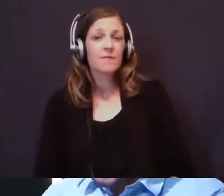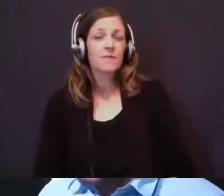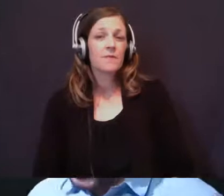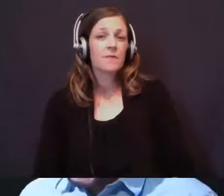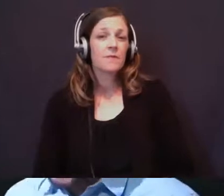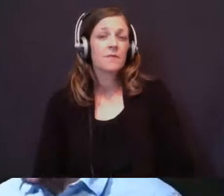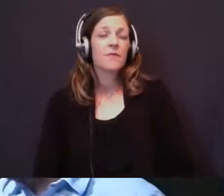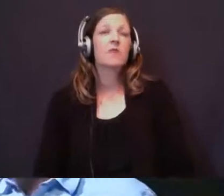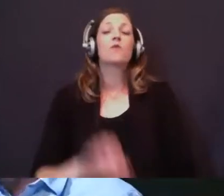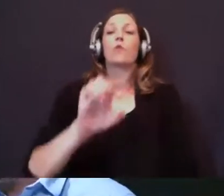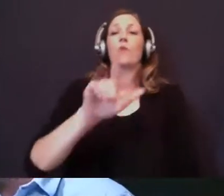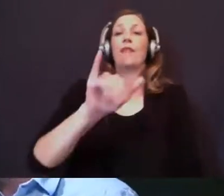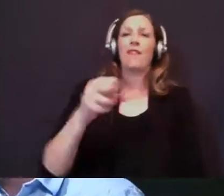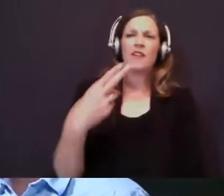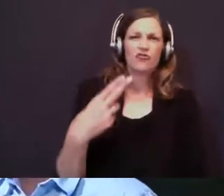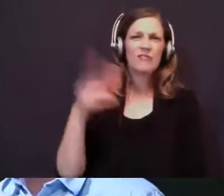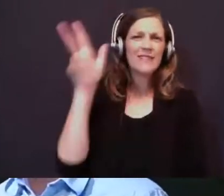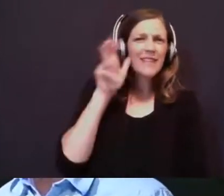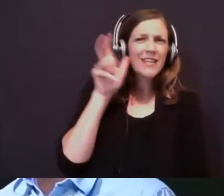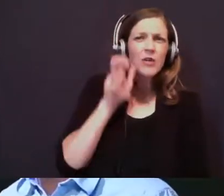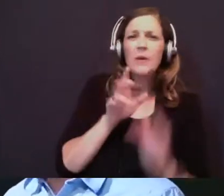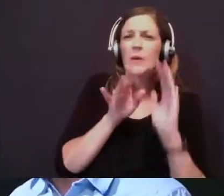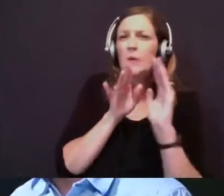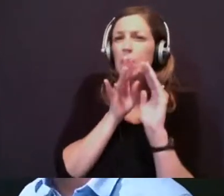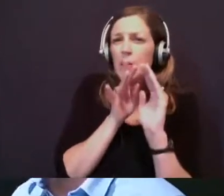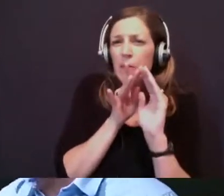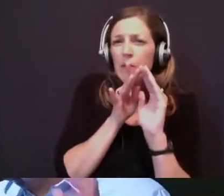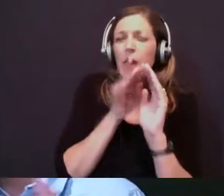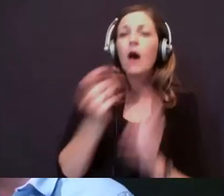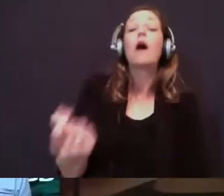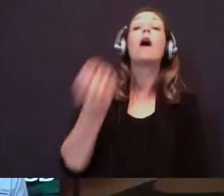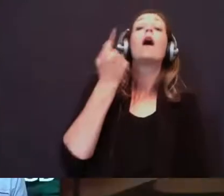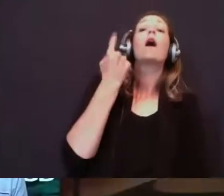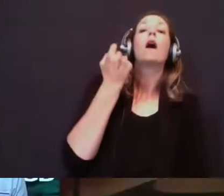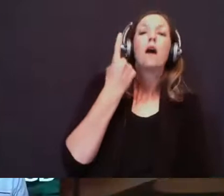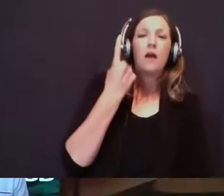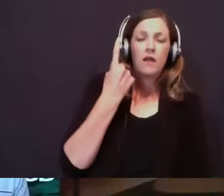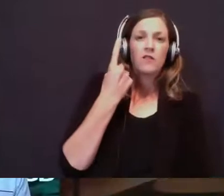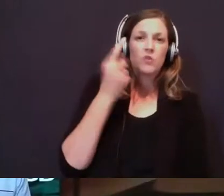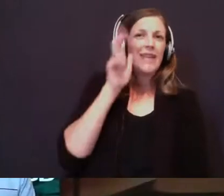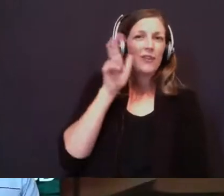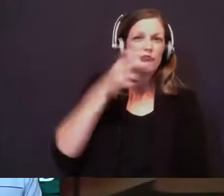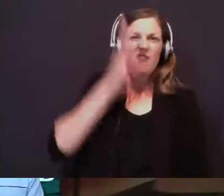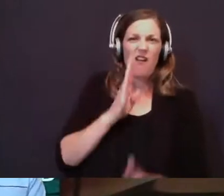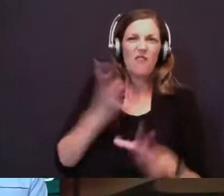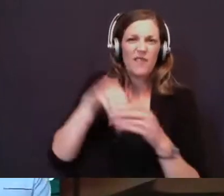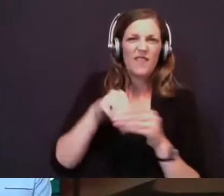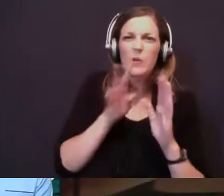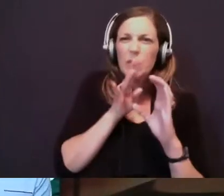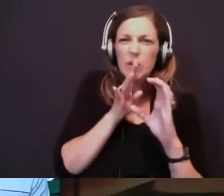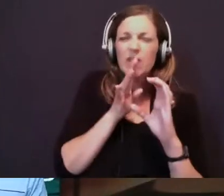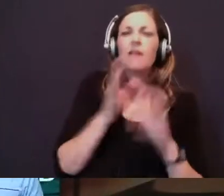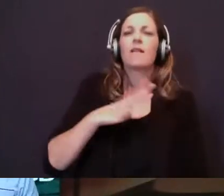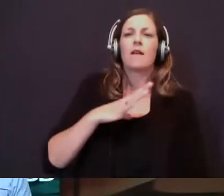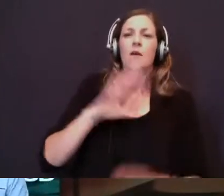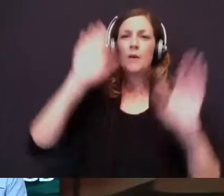So Elijah, after hearing this whisper, understanding, hearing God in the whisper, he wraps his cloak around his